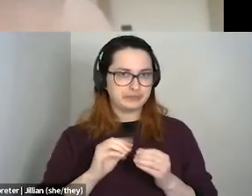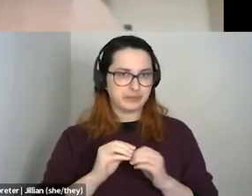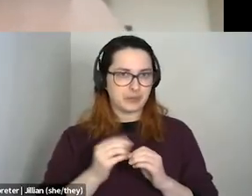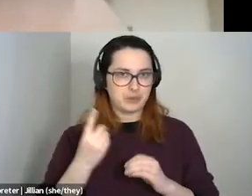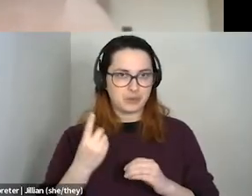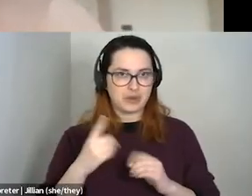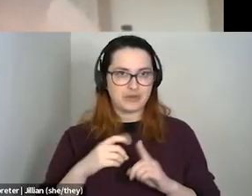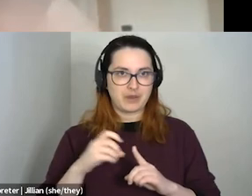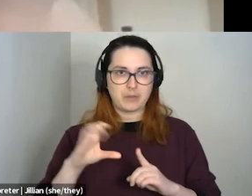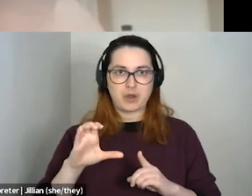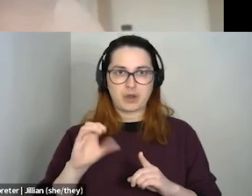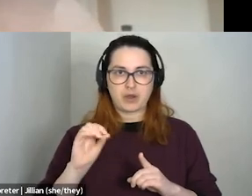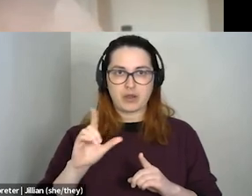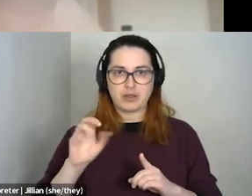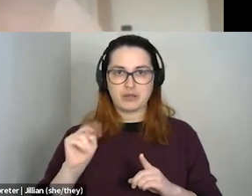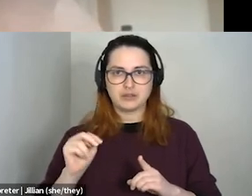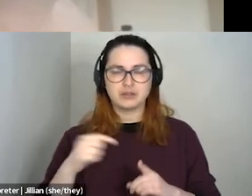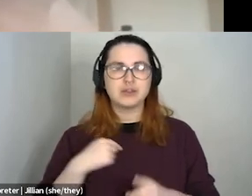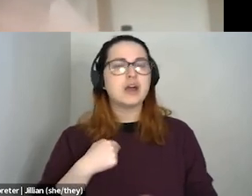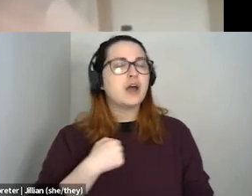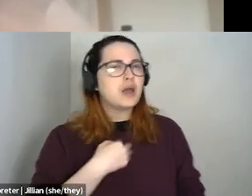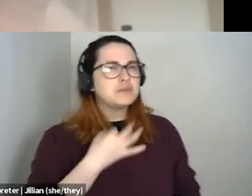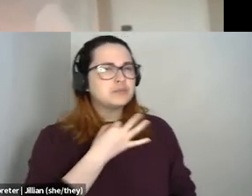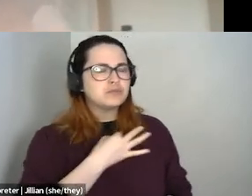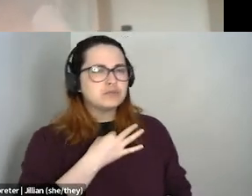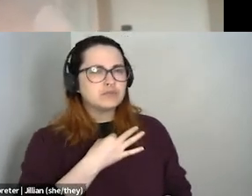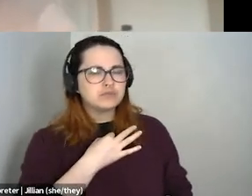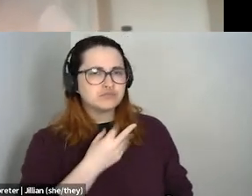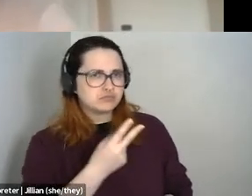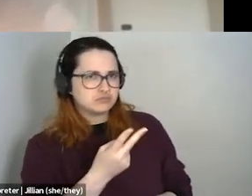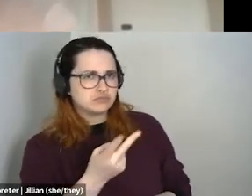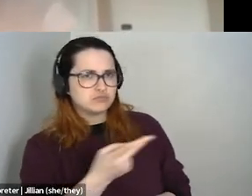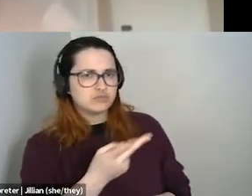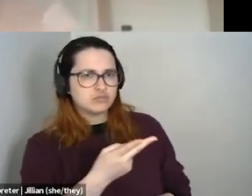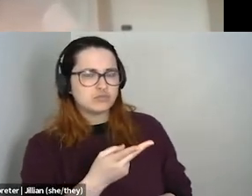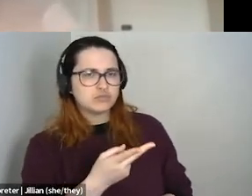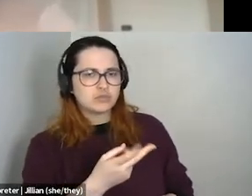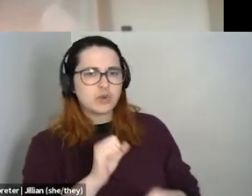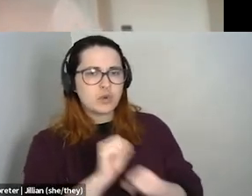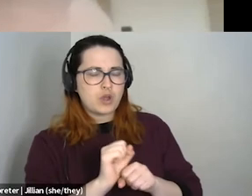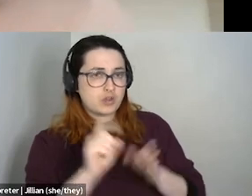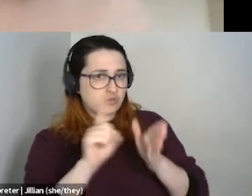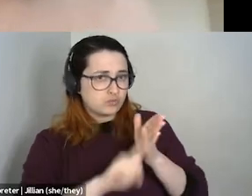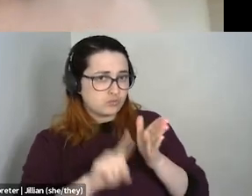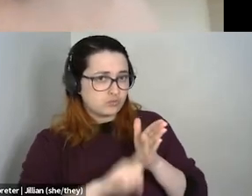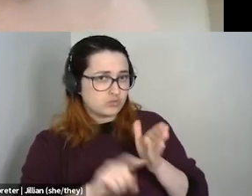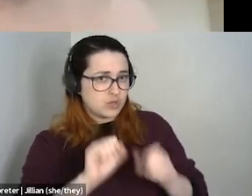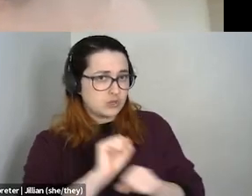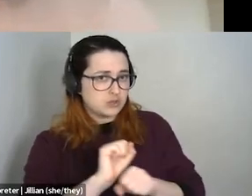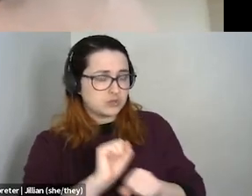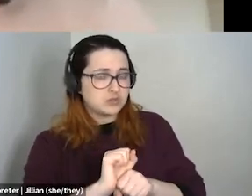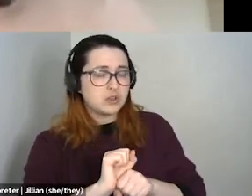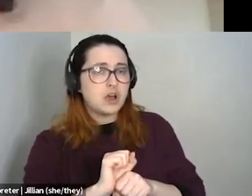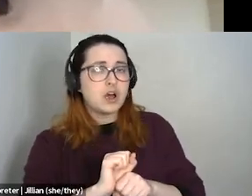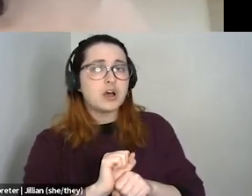Colin. It says, I'm curious if there are any panelists that are working in a research focused capacity that could speak to